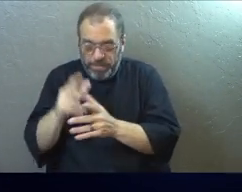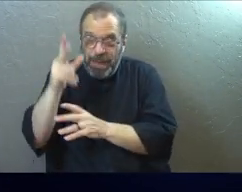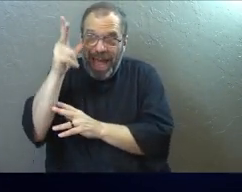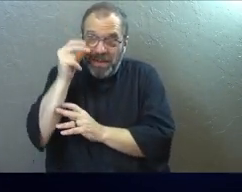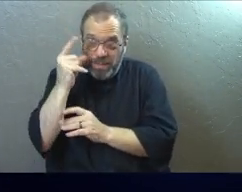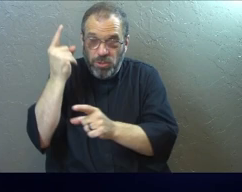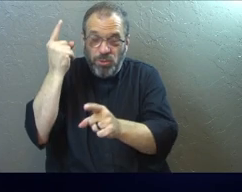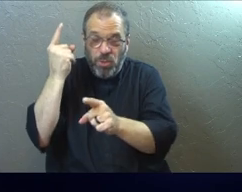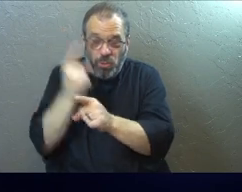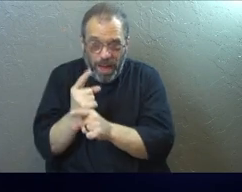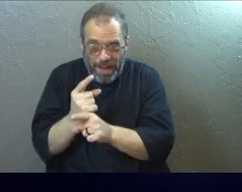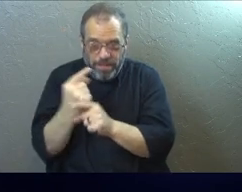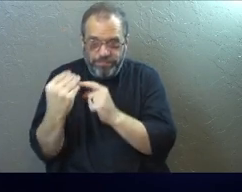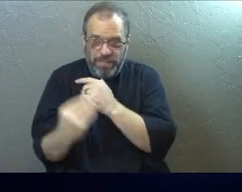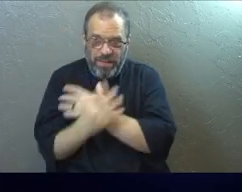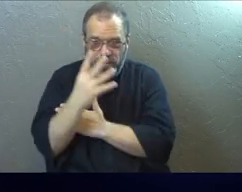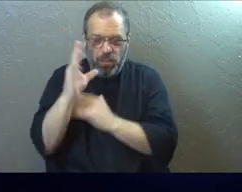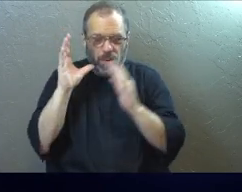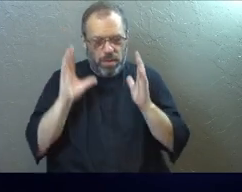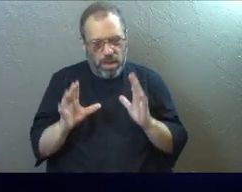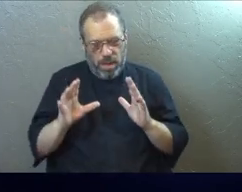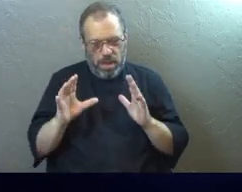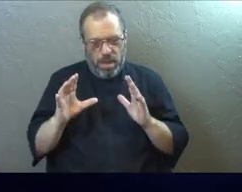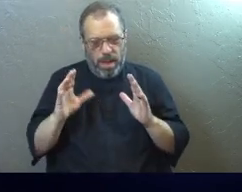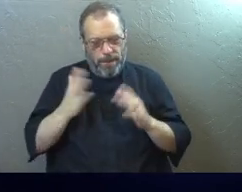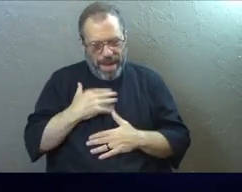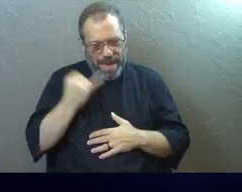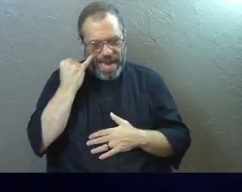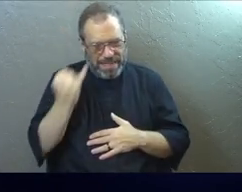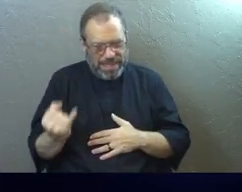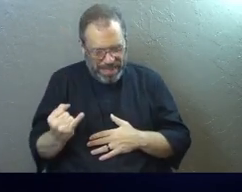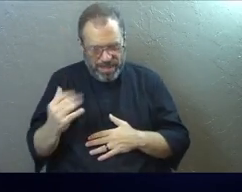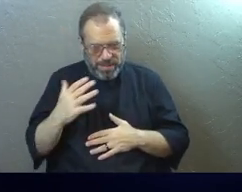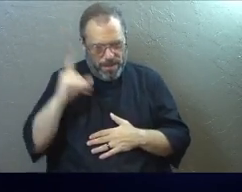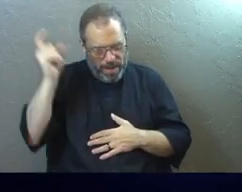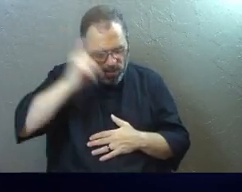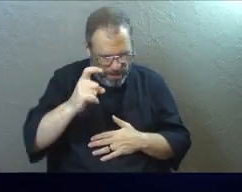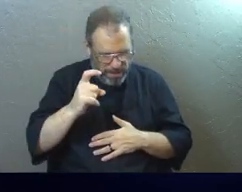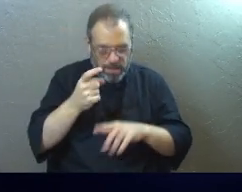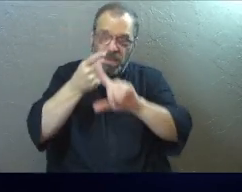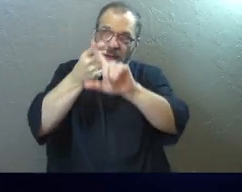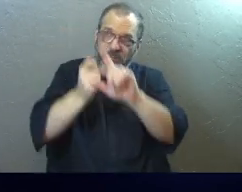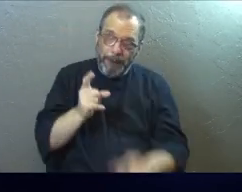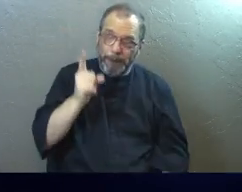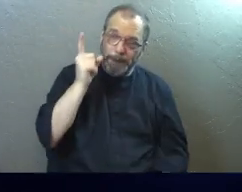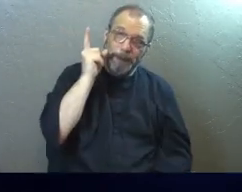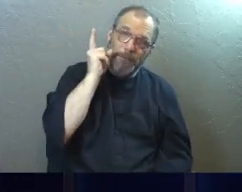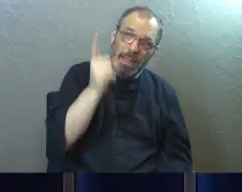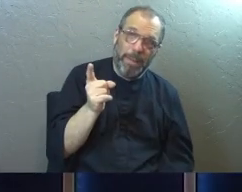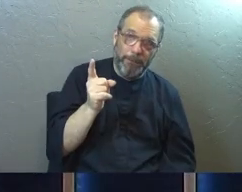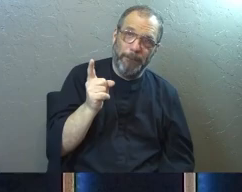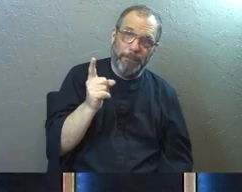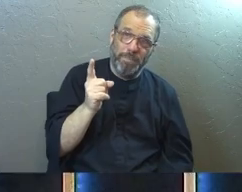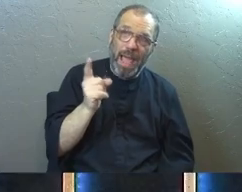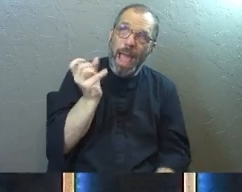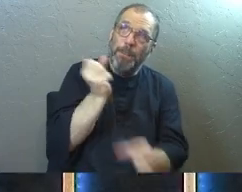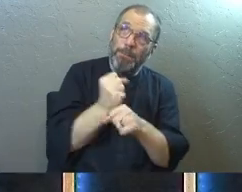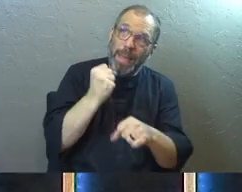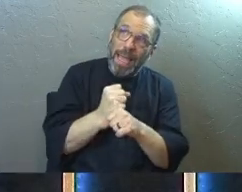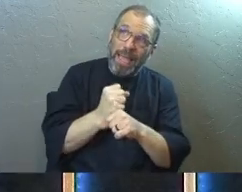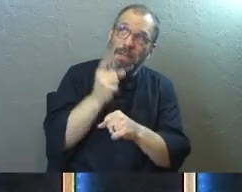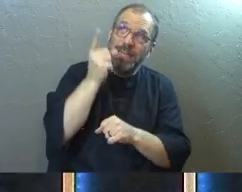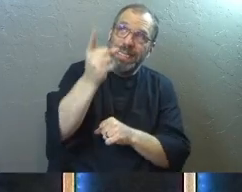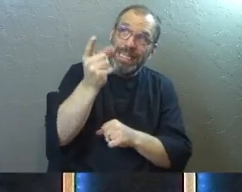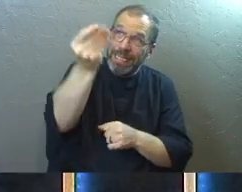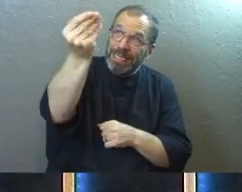to the right voices and recognize I need to get my ideas, my source, my wisdom from him. I need to be formed by what